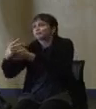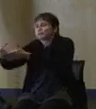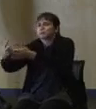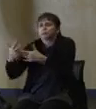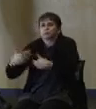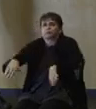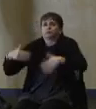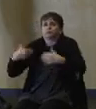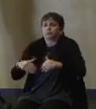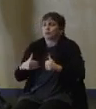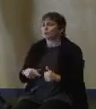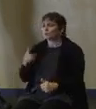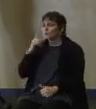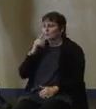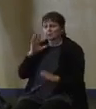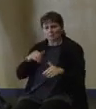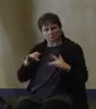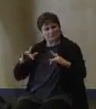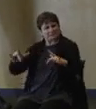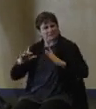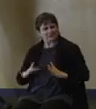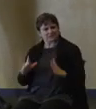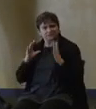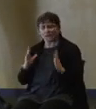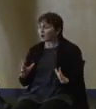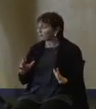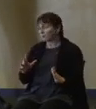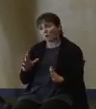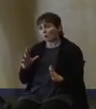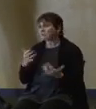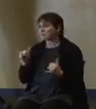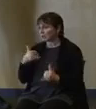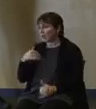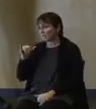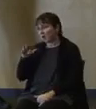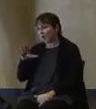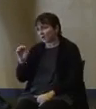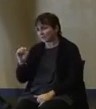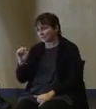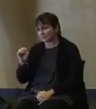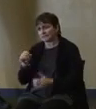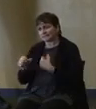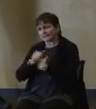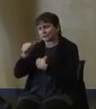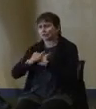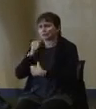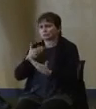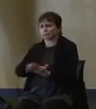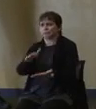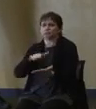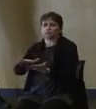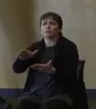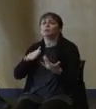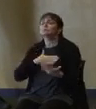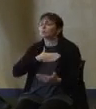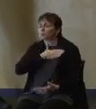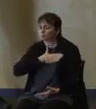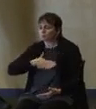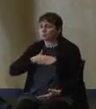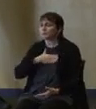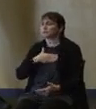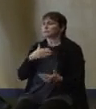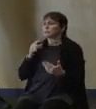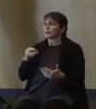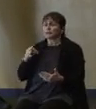see snow doesn't mean there isn't ice. So please, I ask you, whether it's our safety service patrols on the highways or Colonel